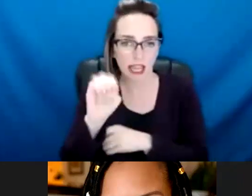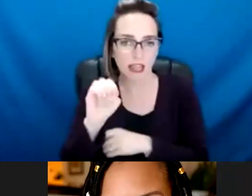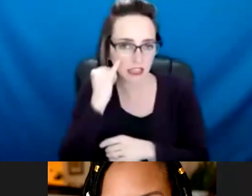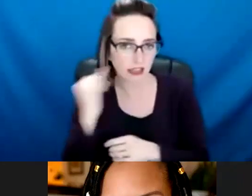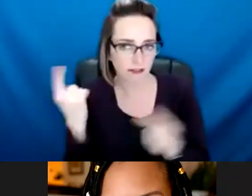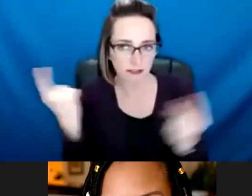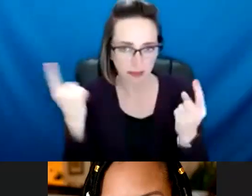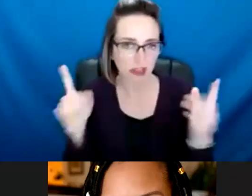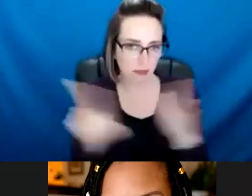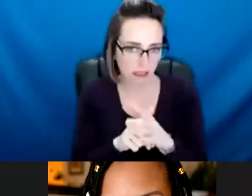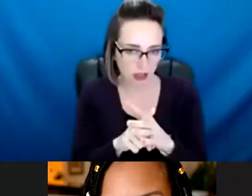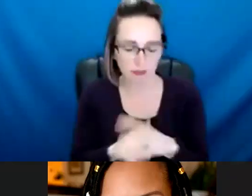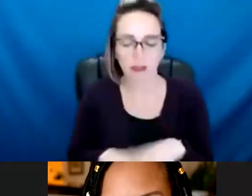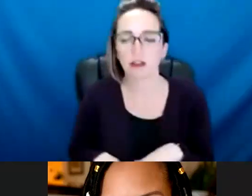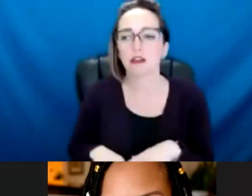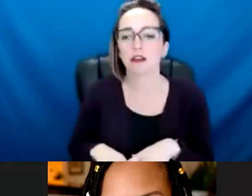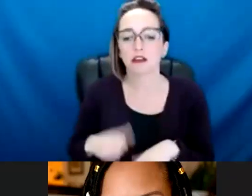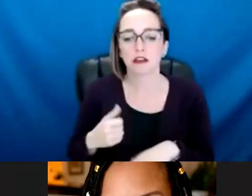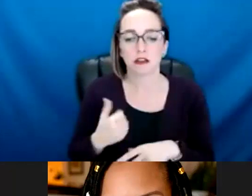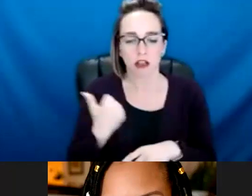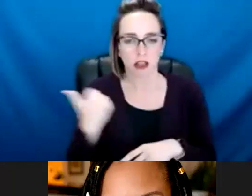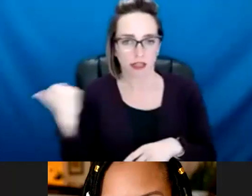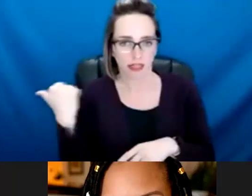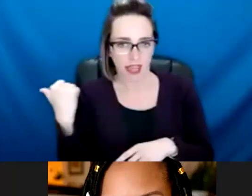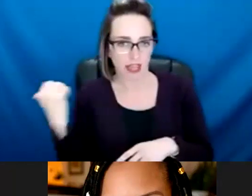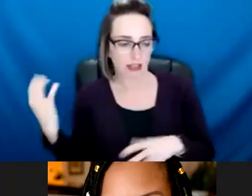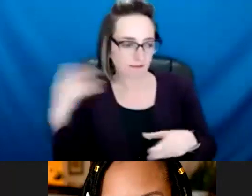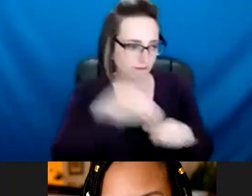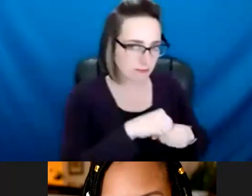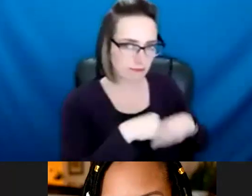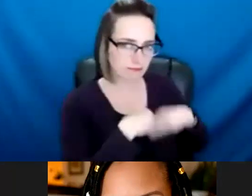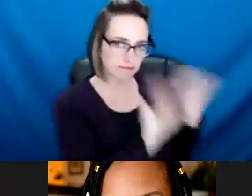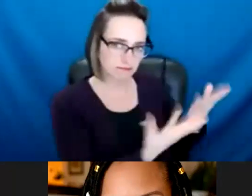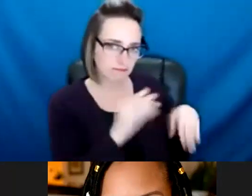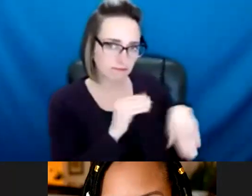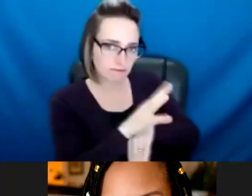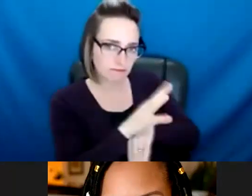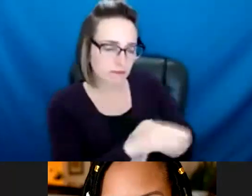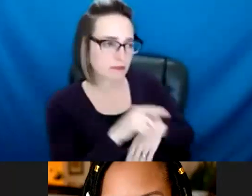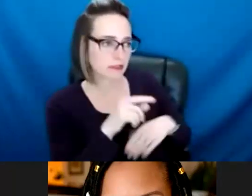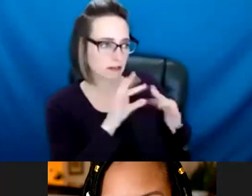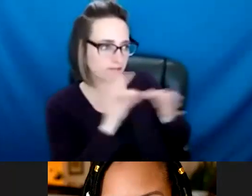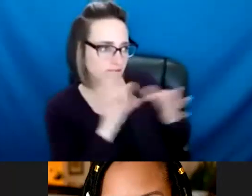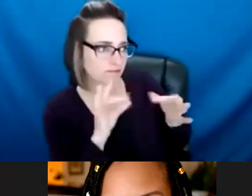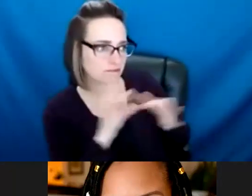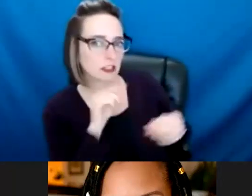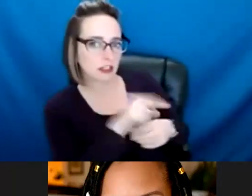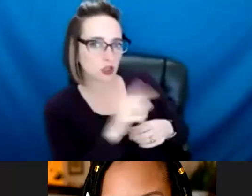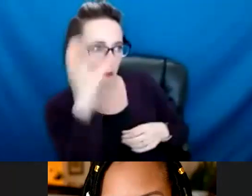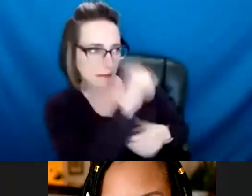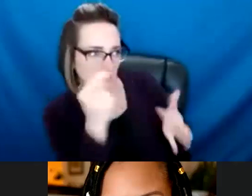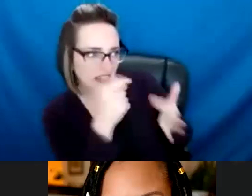from them, um, on, on, uh, different perspectives or different things that we may miss. Um, so,